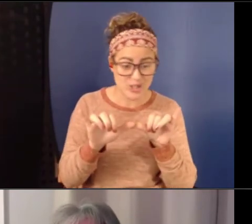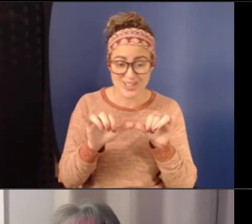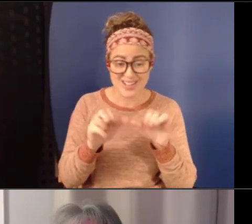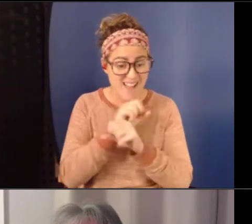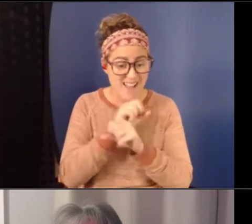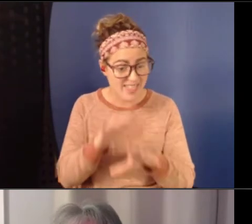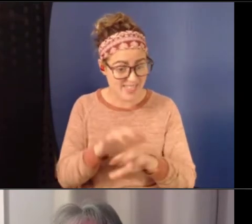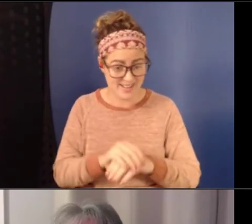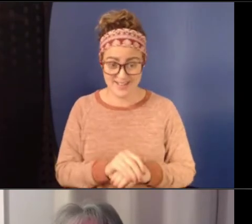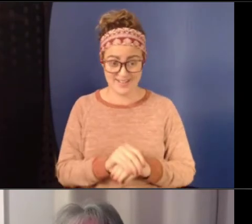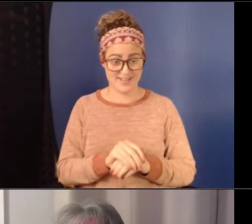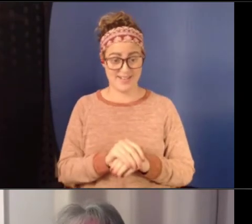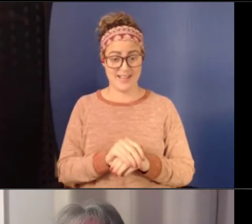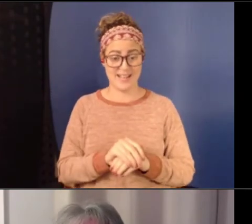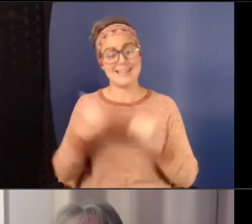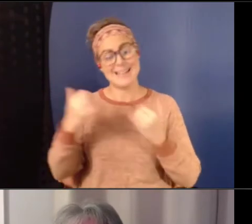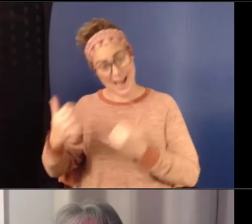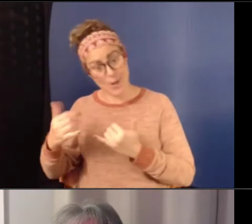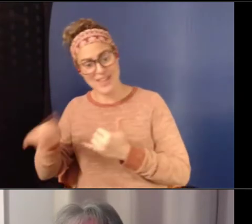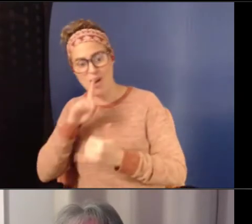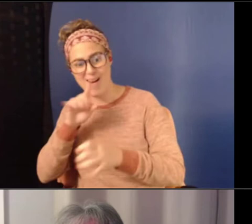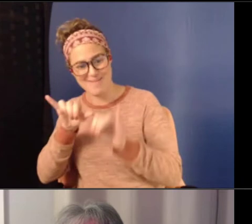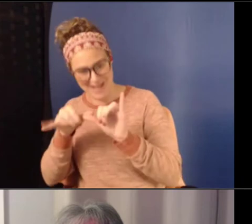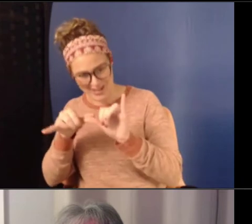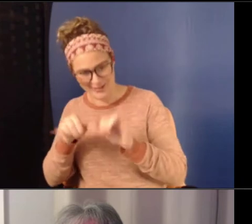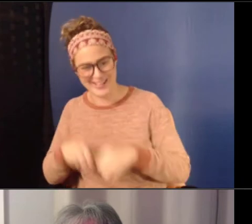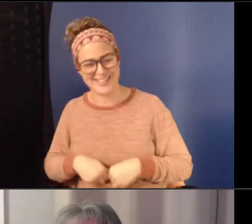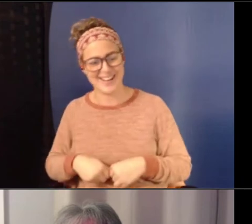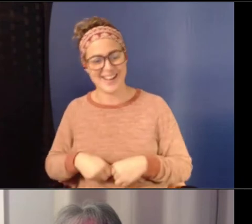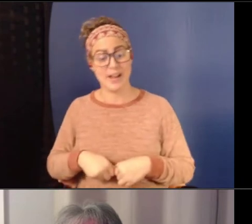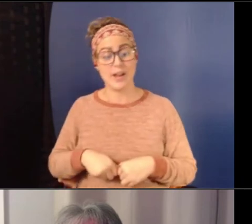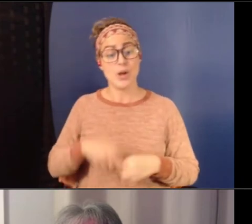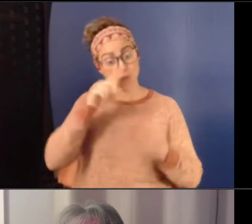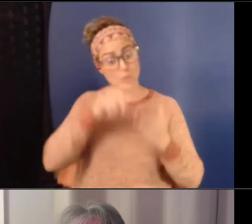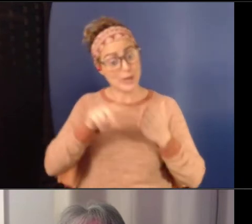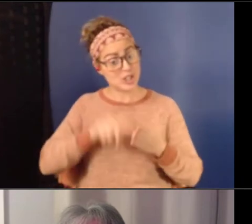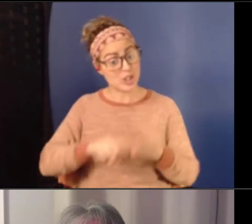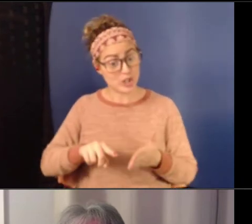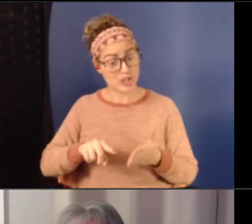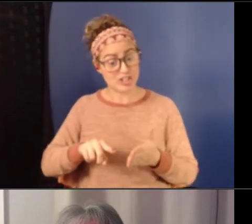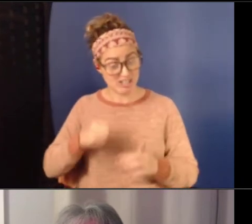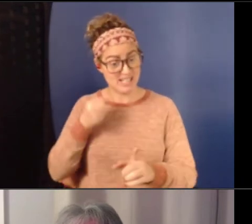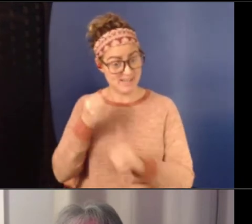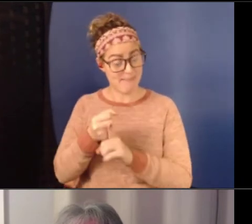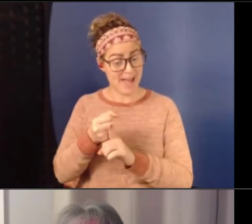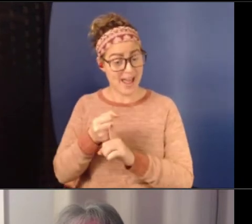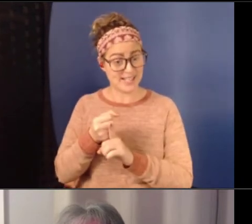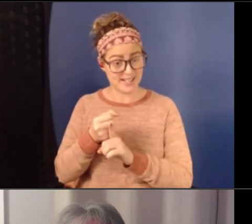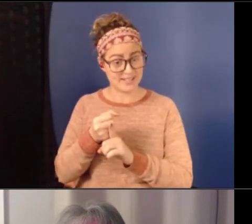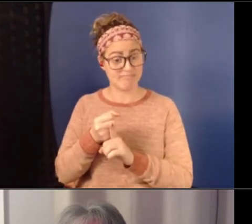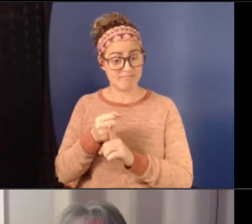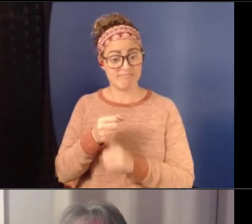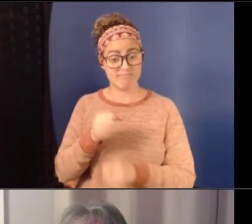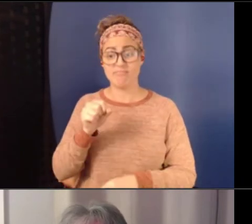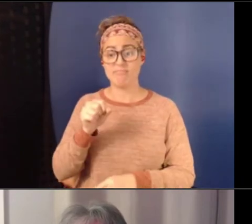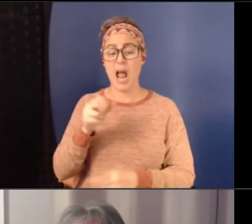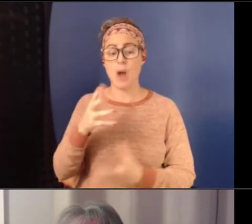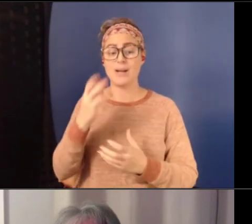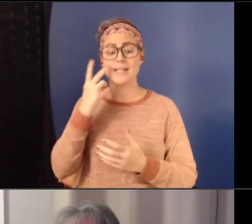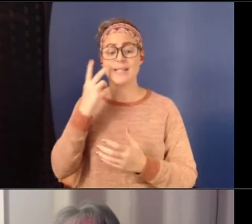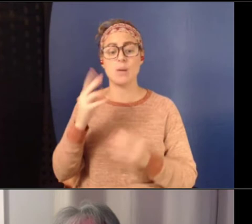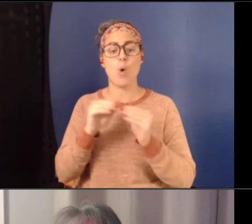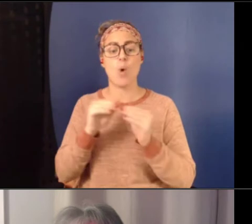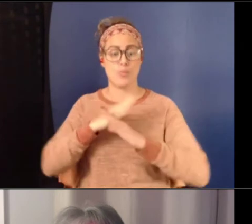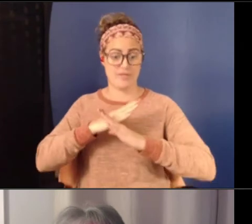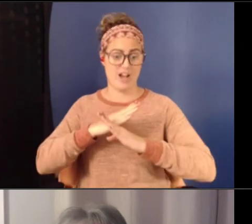and they're measuring it now. So the research is taking hold. I would just like to see more prevention. I'd like to